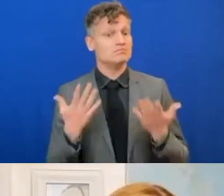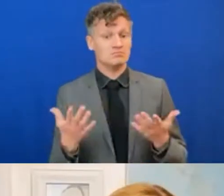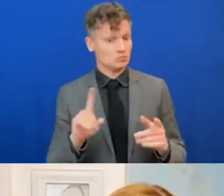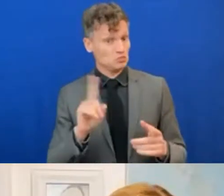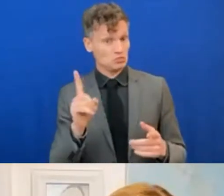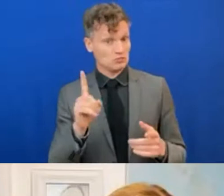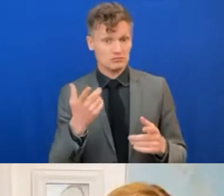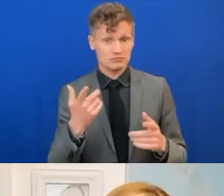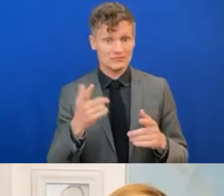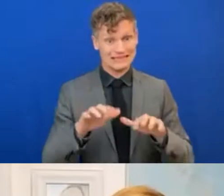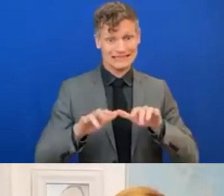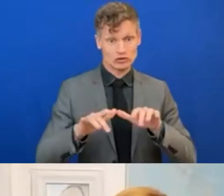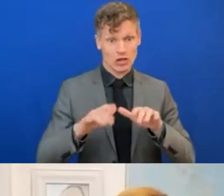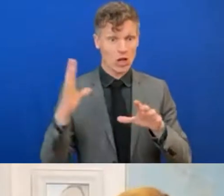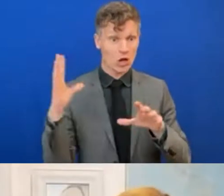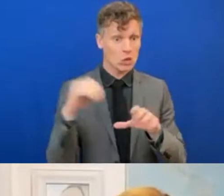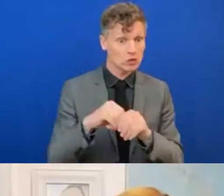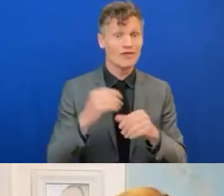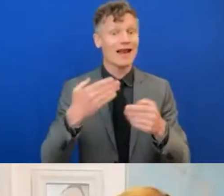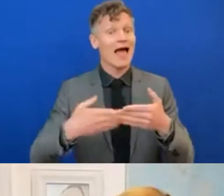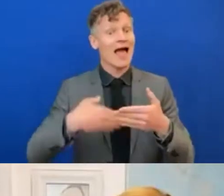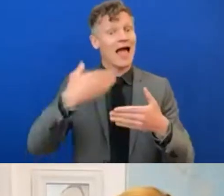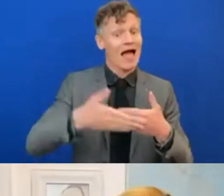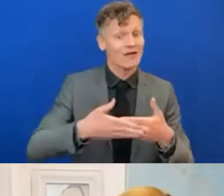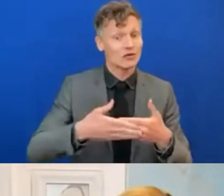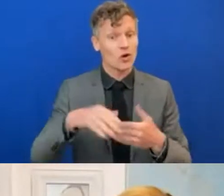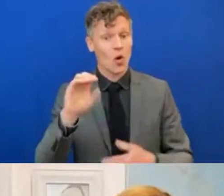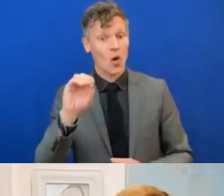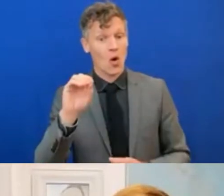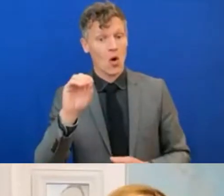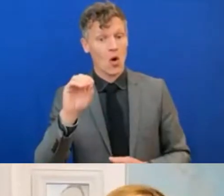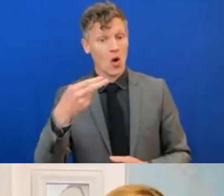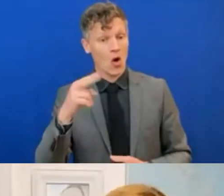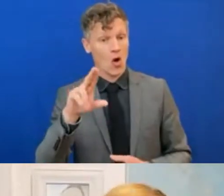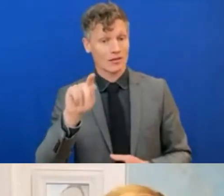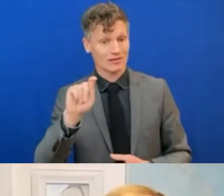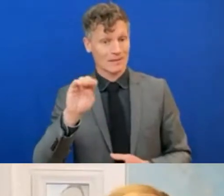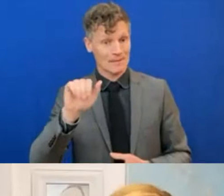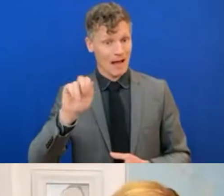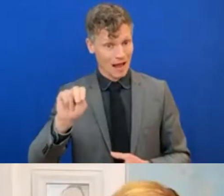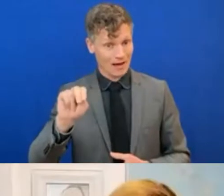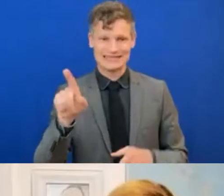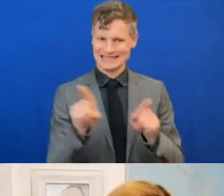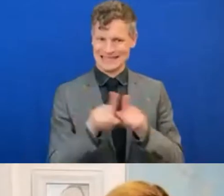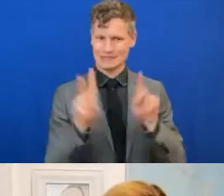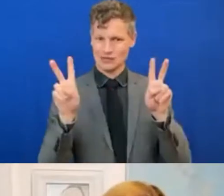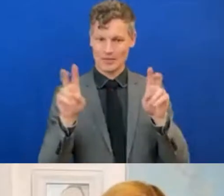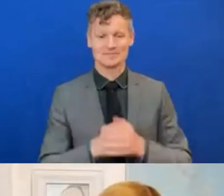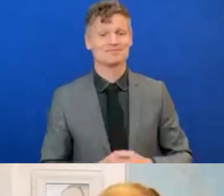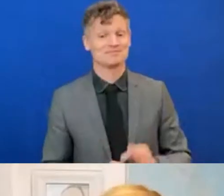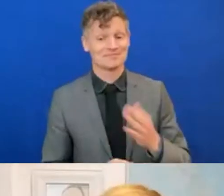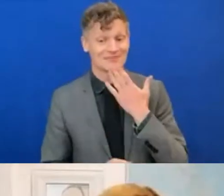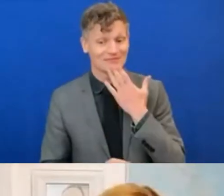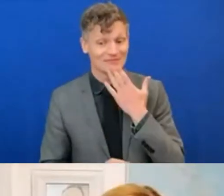after Doreen speaks, we'll hear from Otman on the same topic. So, Doreen. Yeah, thank you. Thank you, David. And it's a great